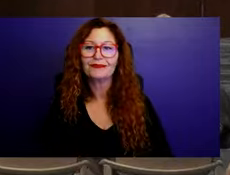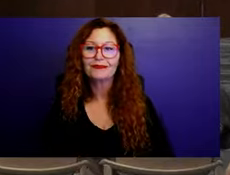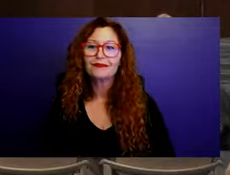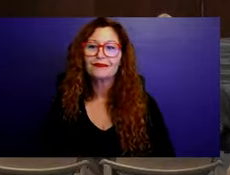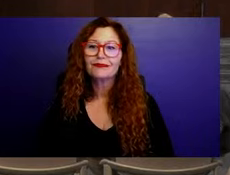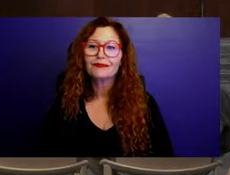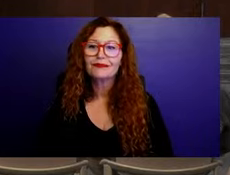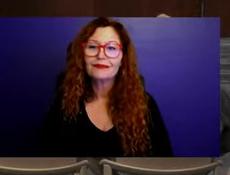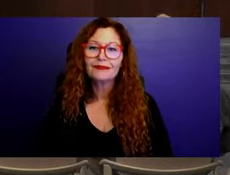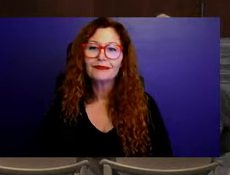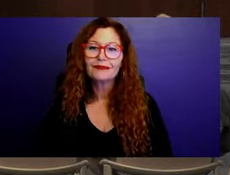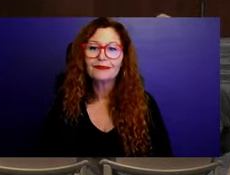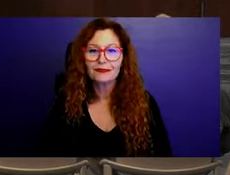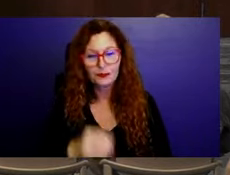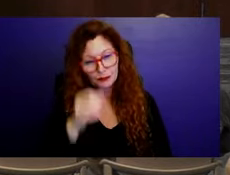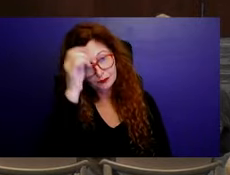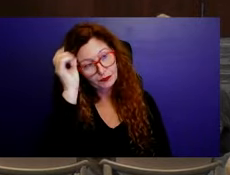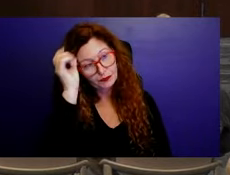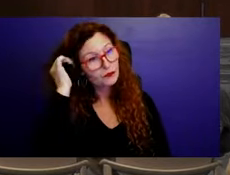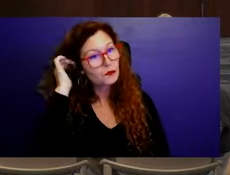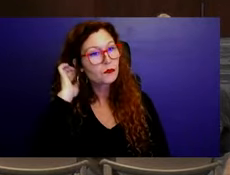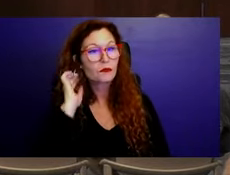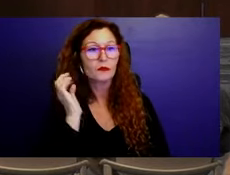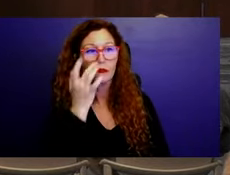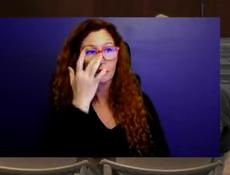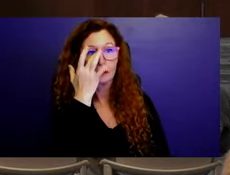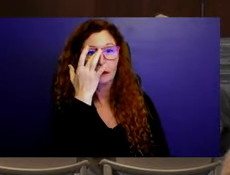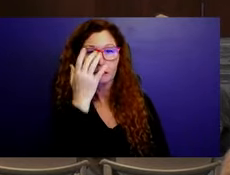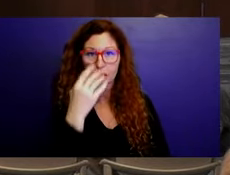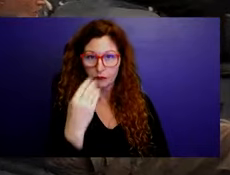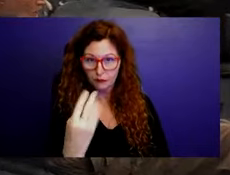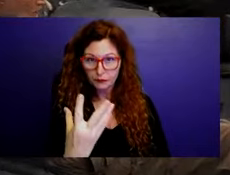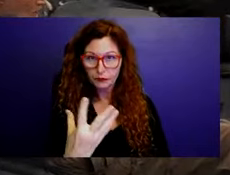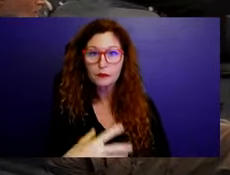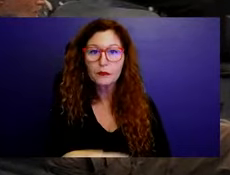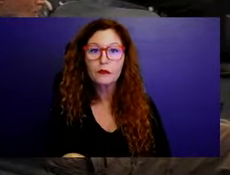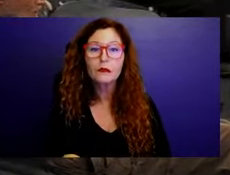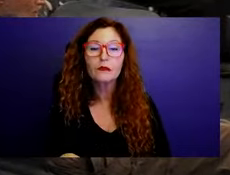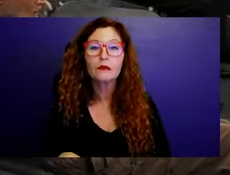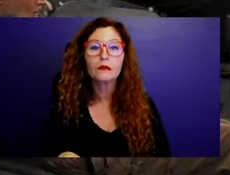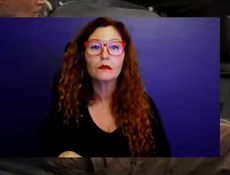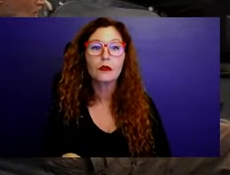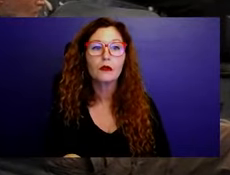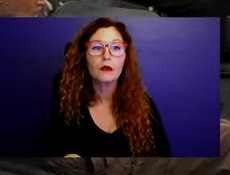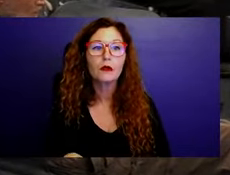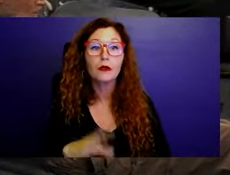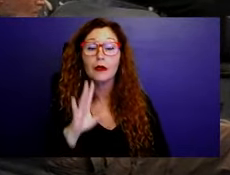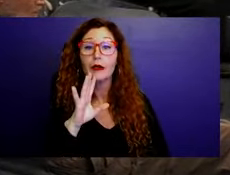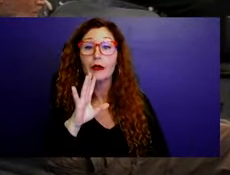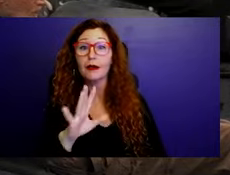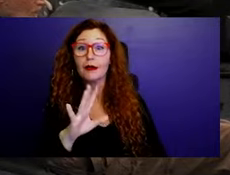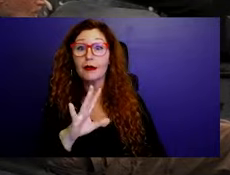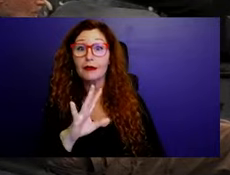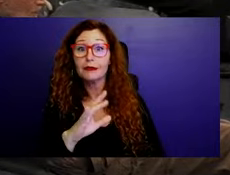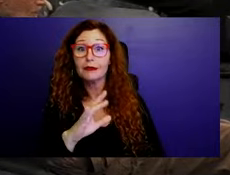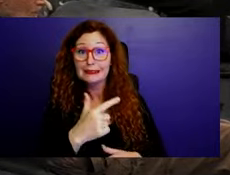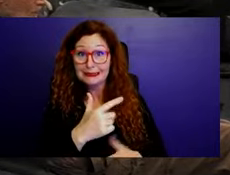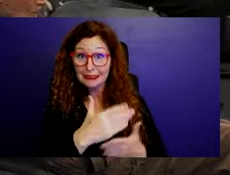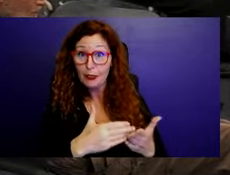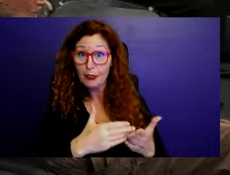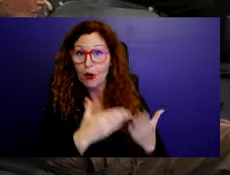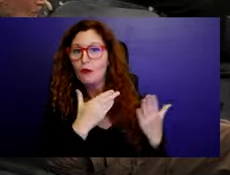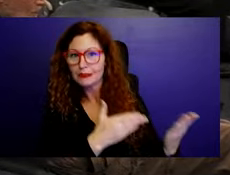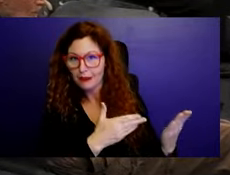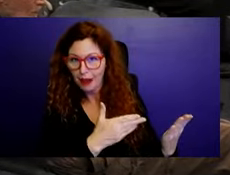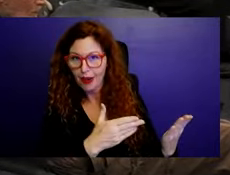You know, I'll mention one thing, Brother Norfus. I know that I made it to the second half of your event, but the first half you did a bus tour of